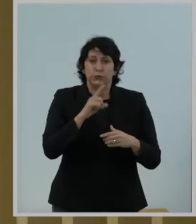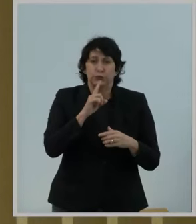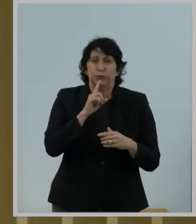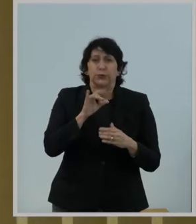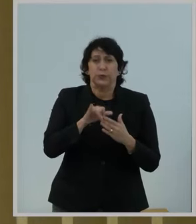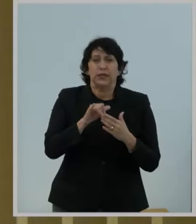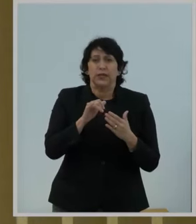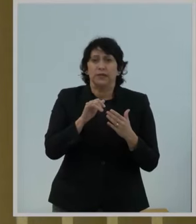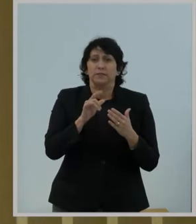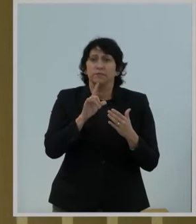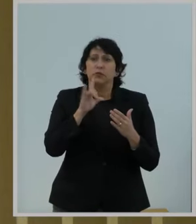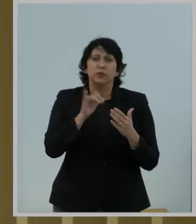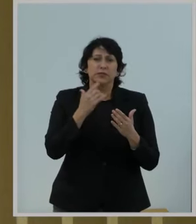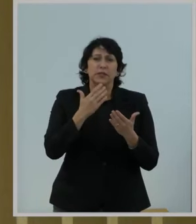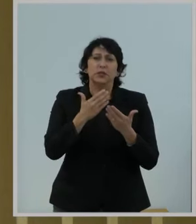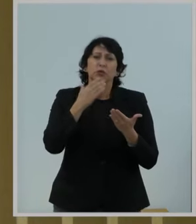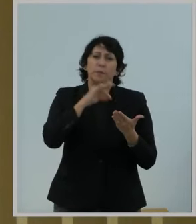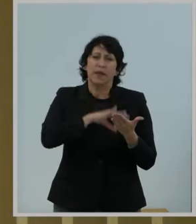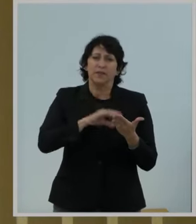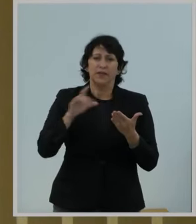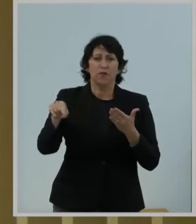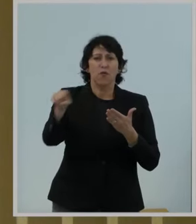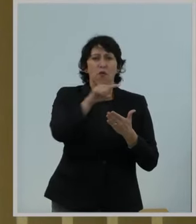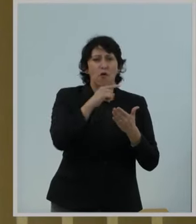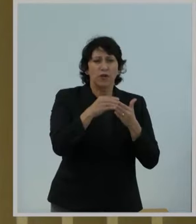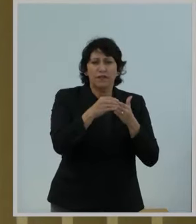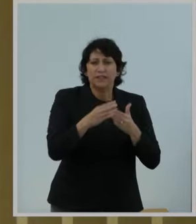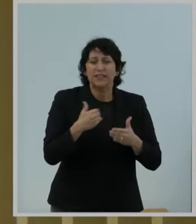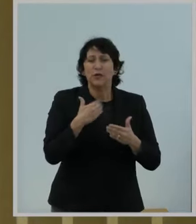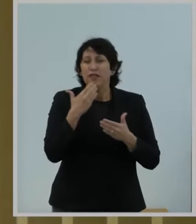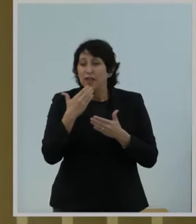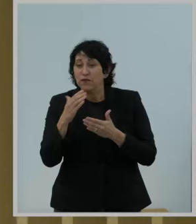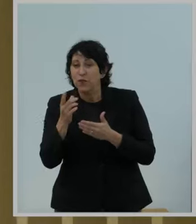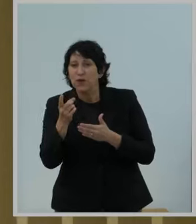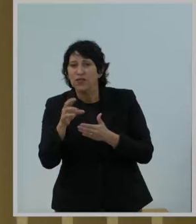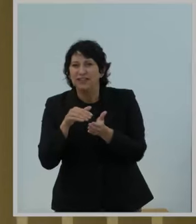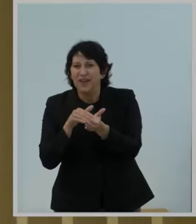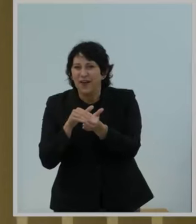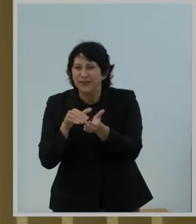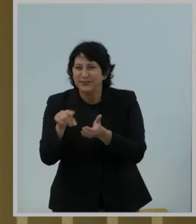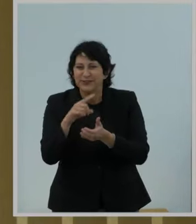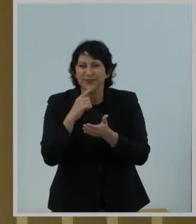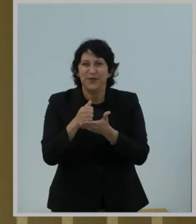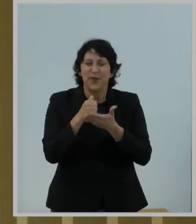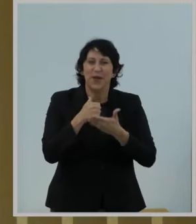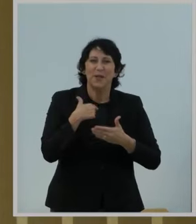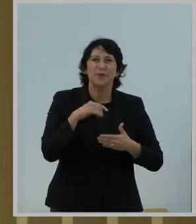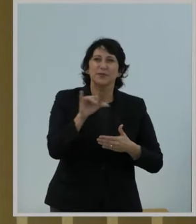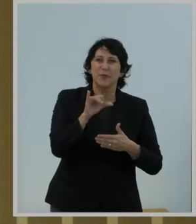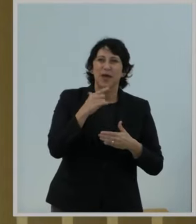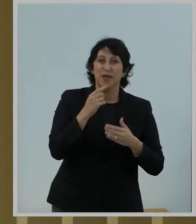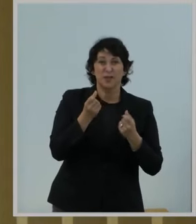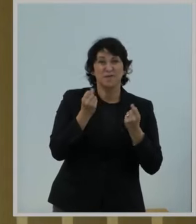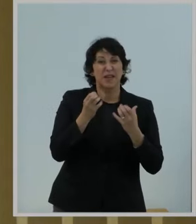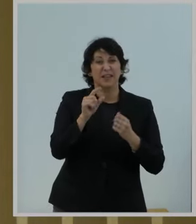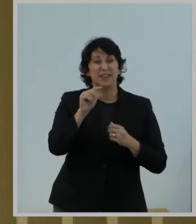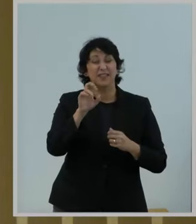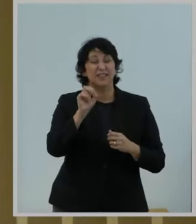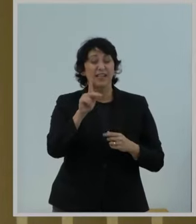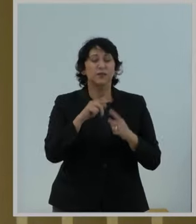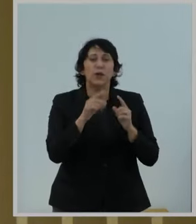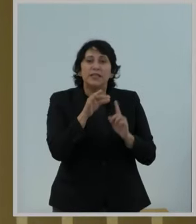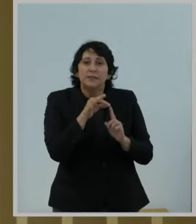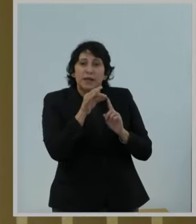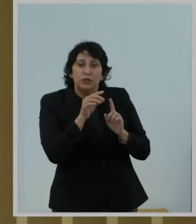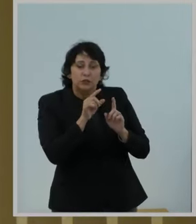a great benefit to have your leadership here. Thank you to the doctors for your help on the task force. A special note